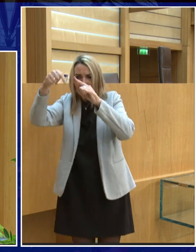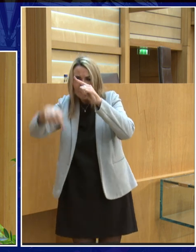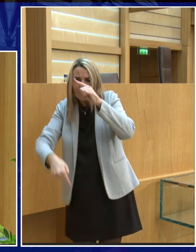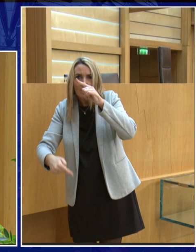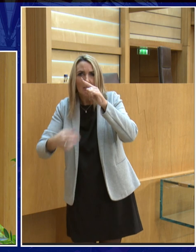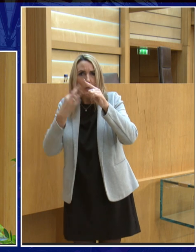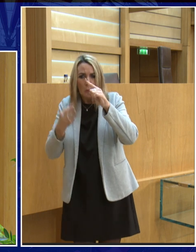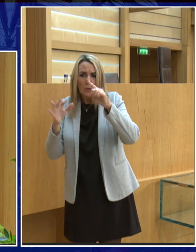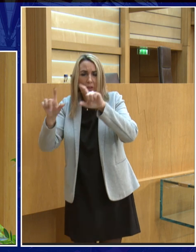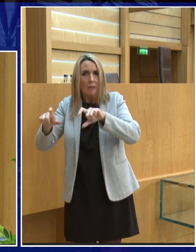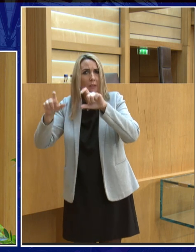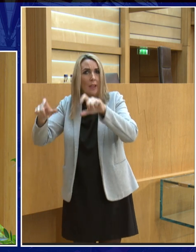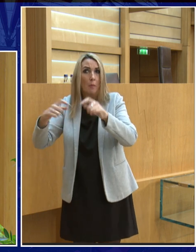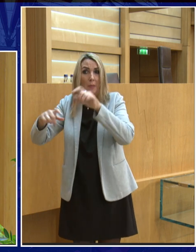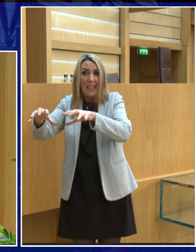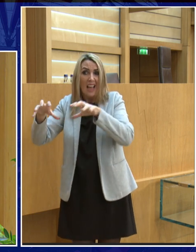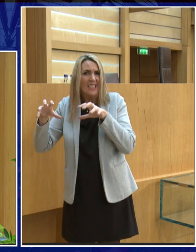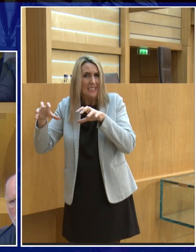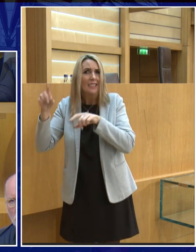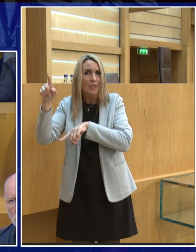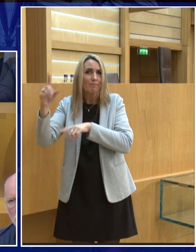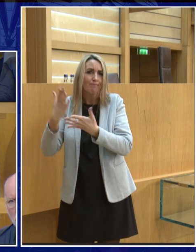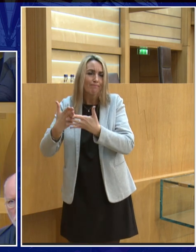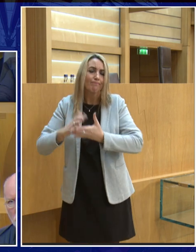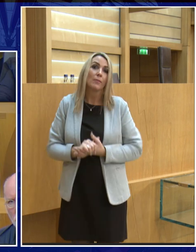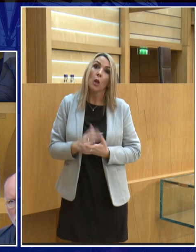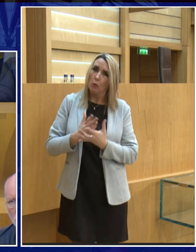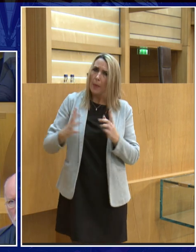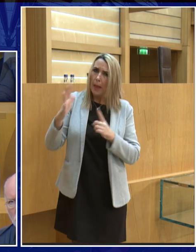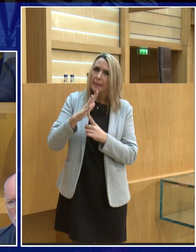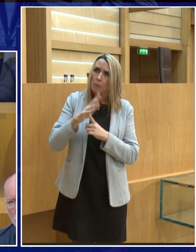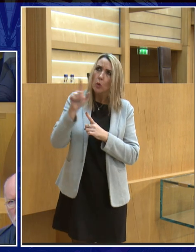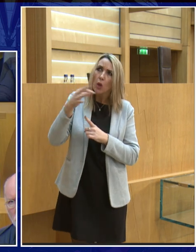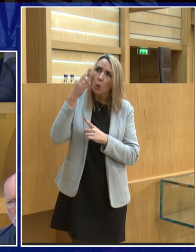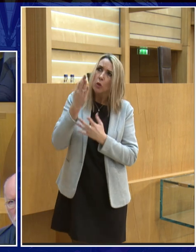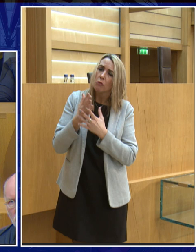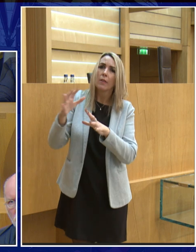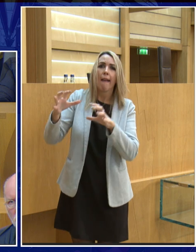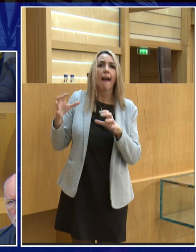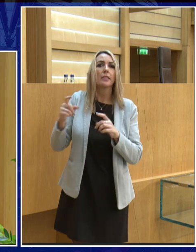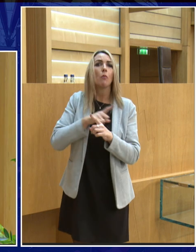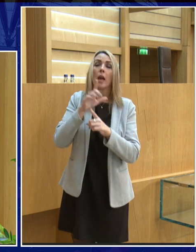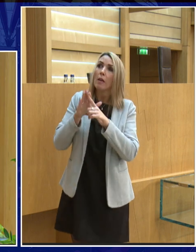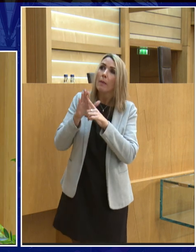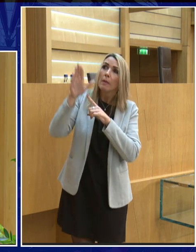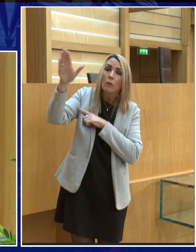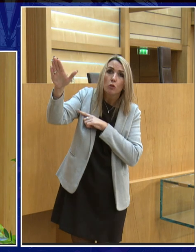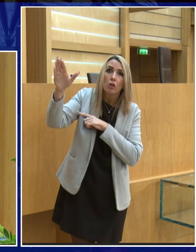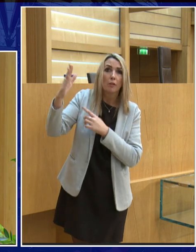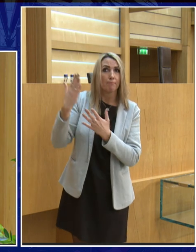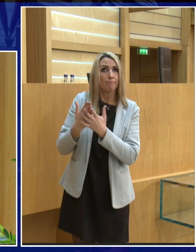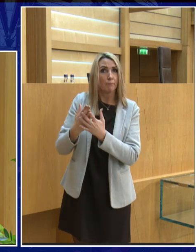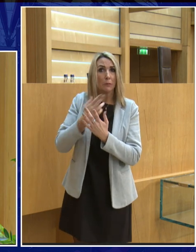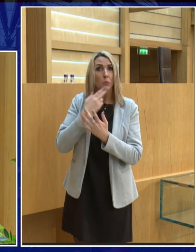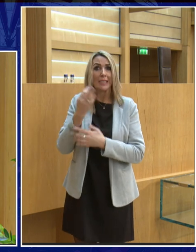will collect there and we can find ice water on the moon now this is really important because if we want to live in the moon in the future water is one of the critical